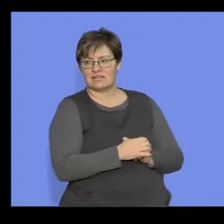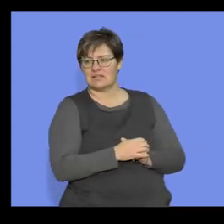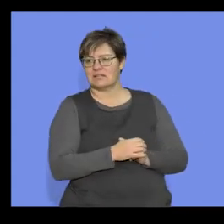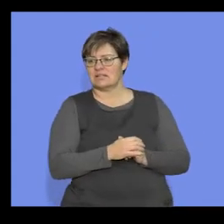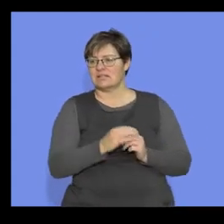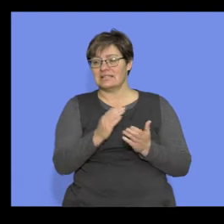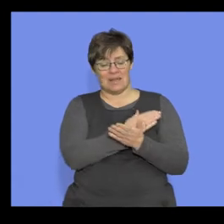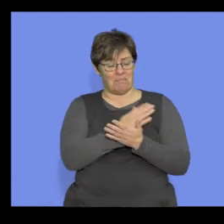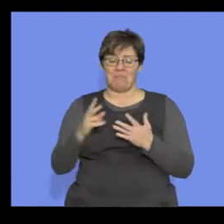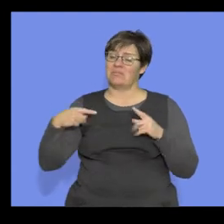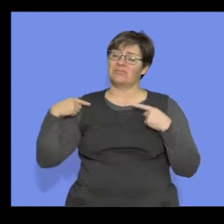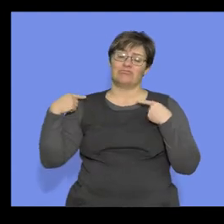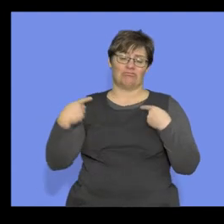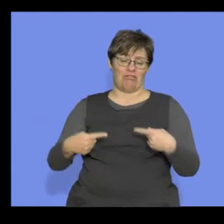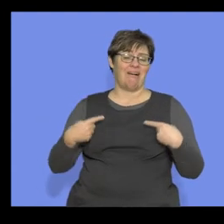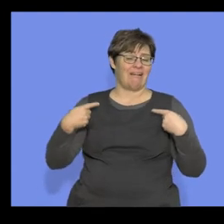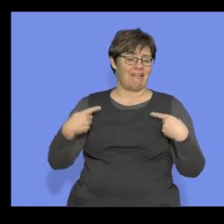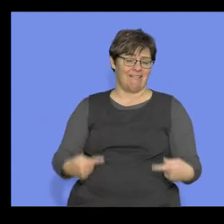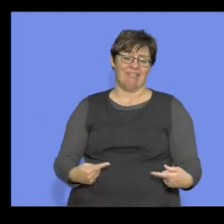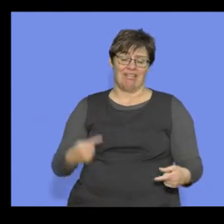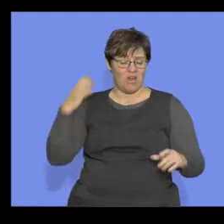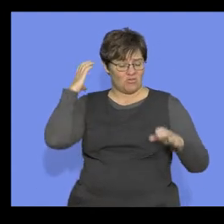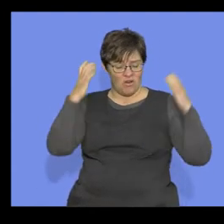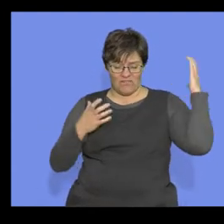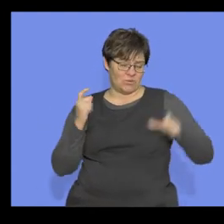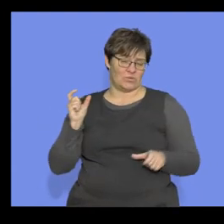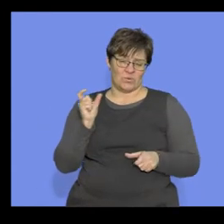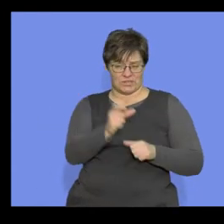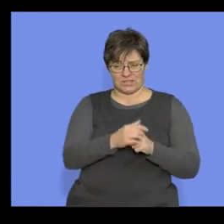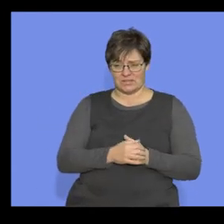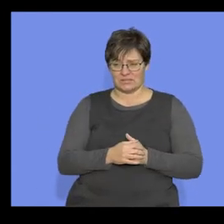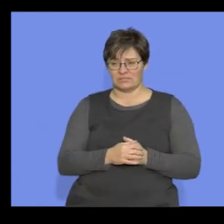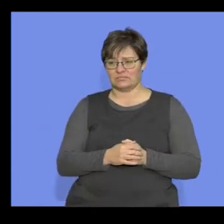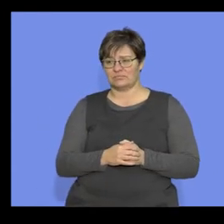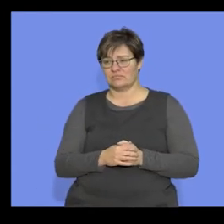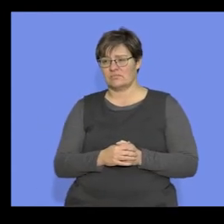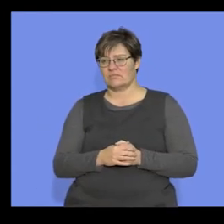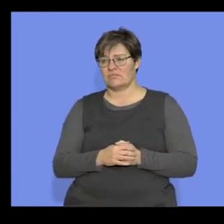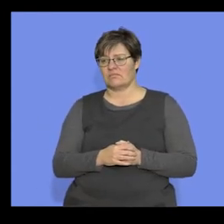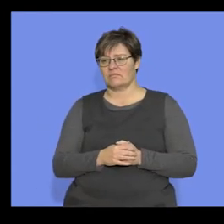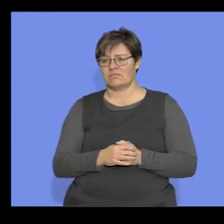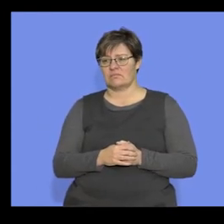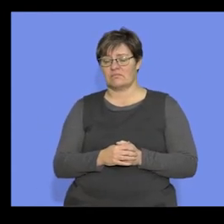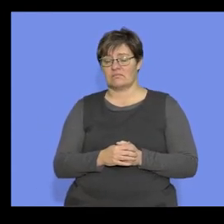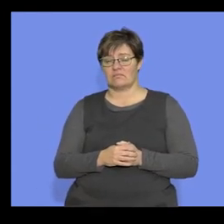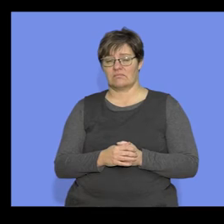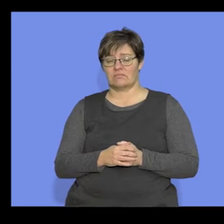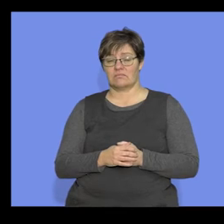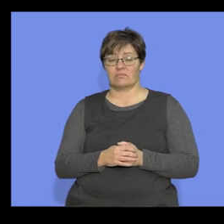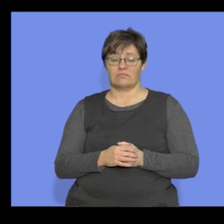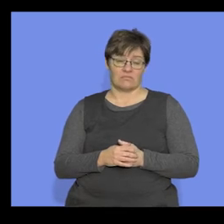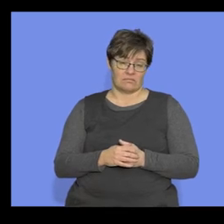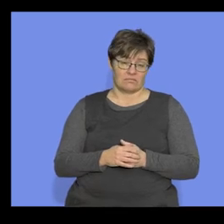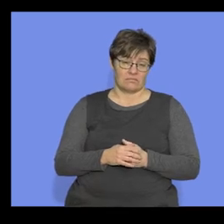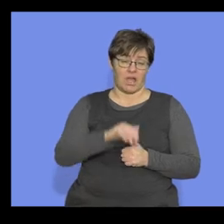that I sometimes myself, right, get confused with. And those are the australopithecuses. Now,